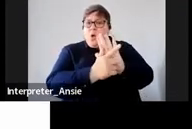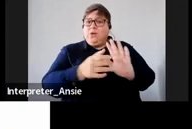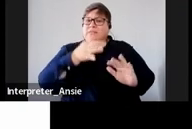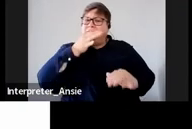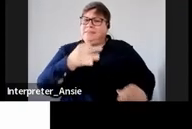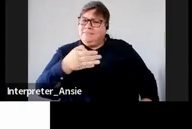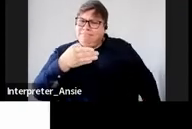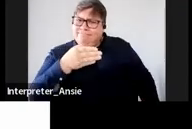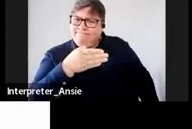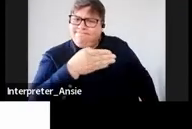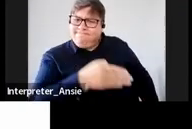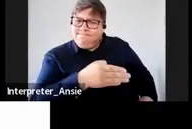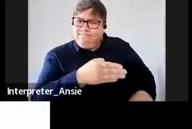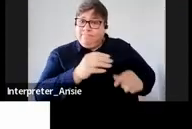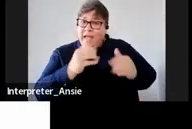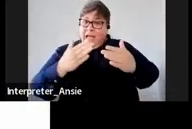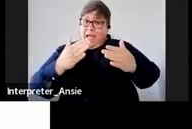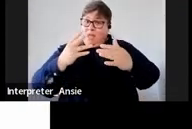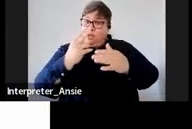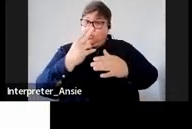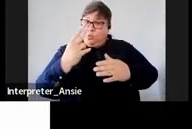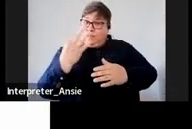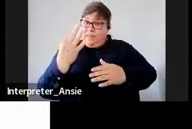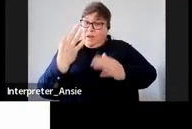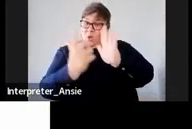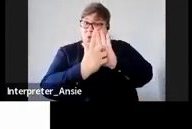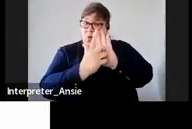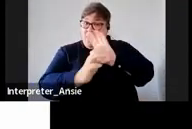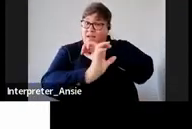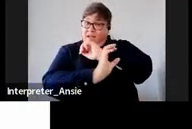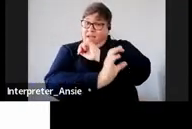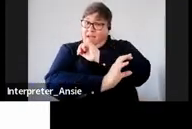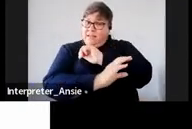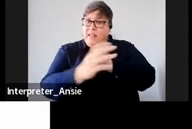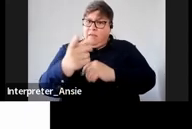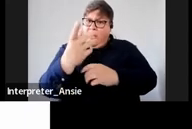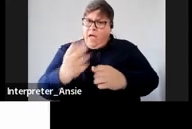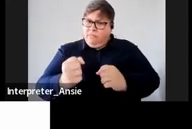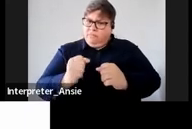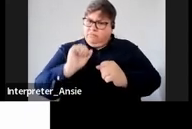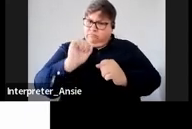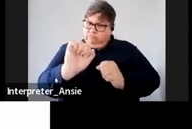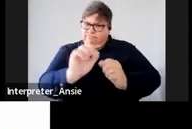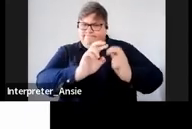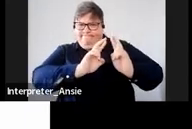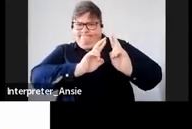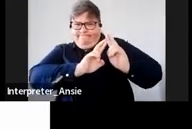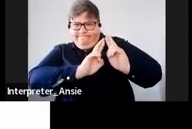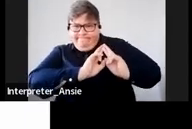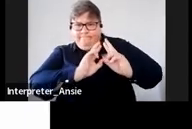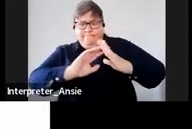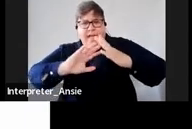of the tax administration and all of us have an obligation a legal obligation to